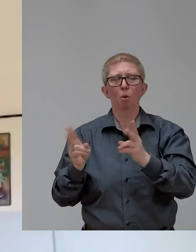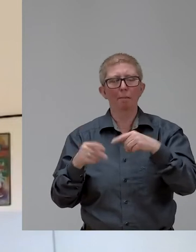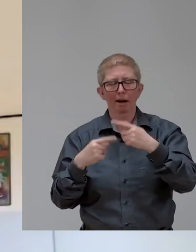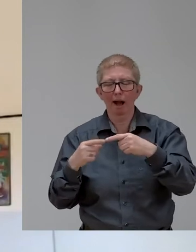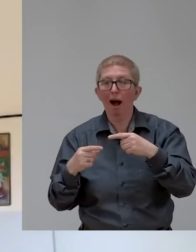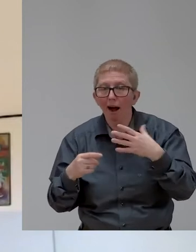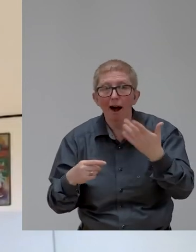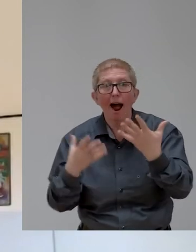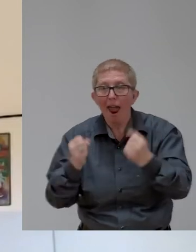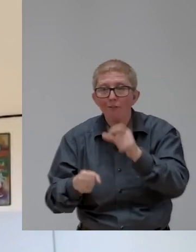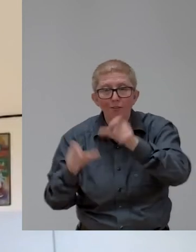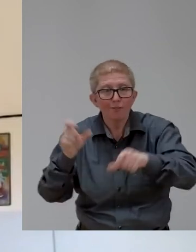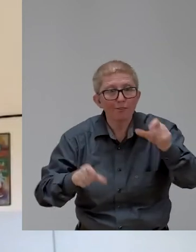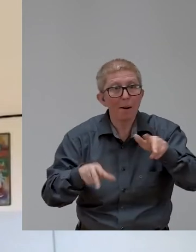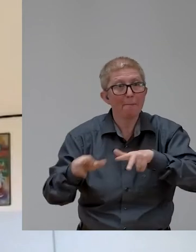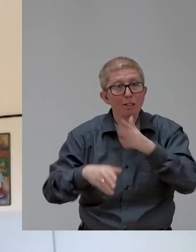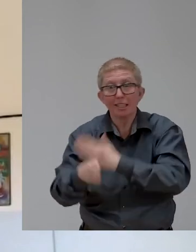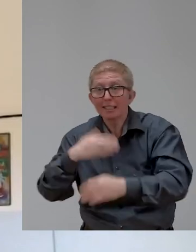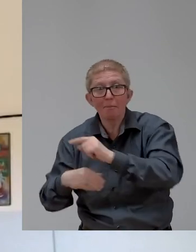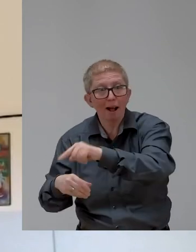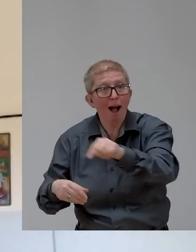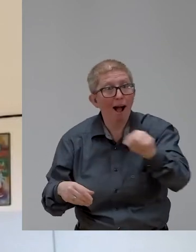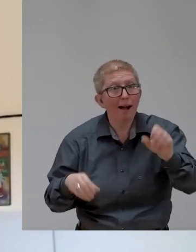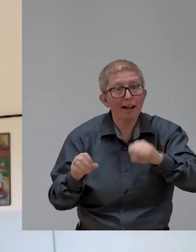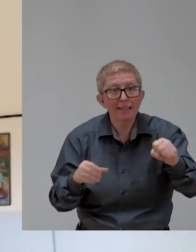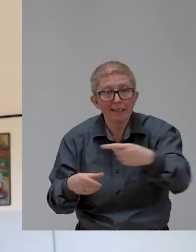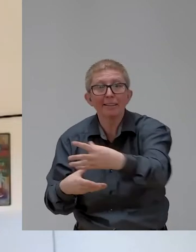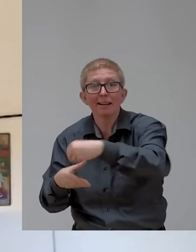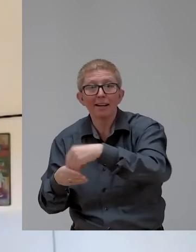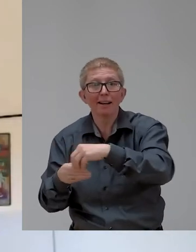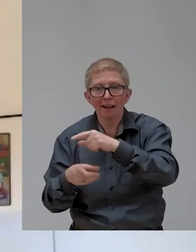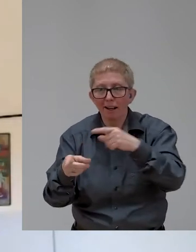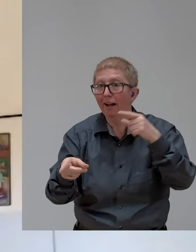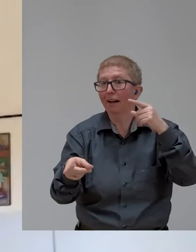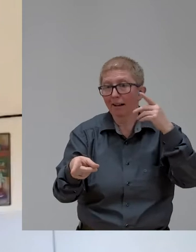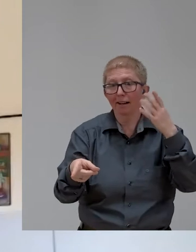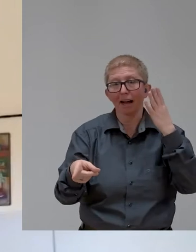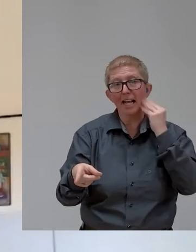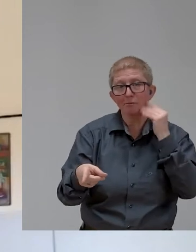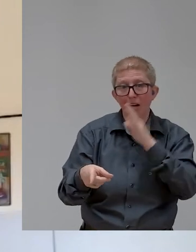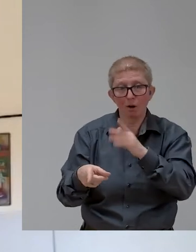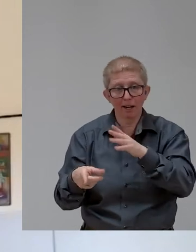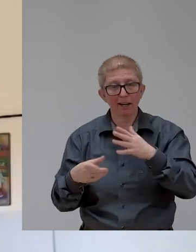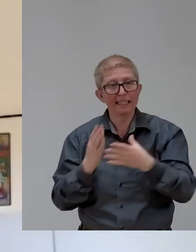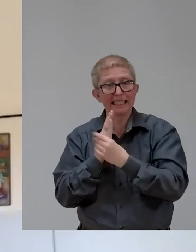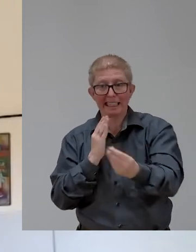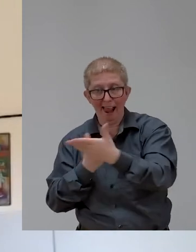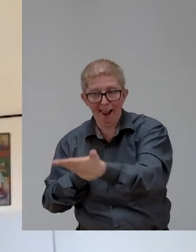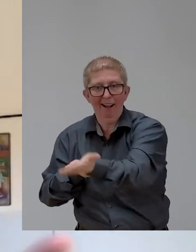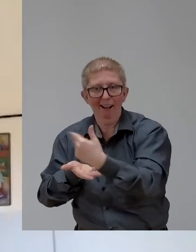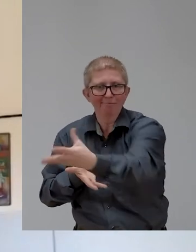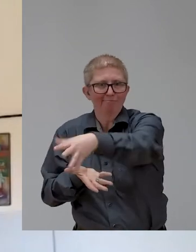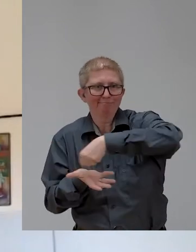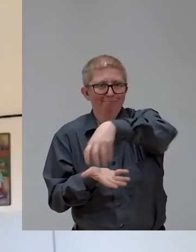more people with disabilities into the fabric of our organization. And the second thing is don't claim you know it all. Allow people to share